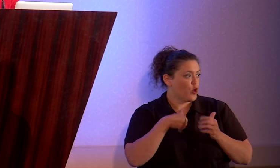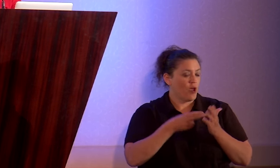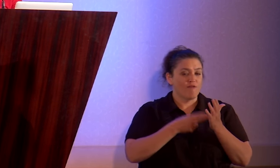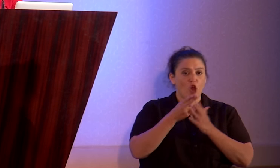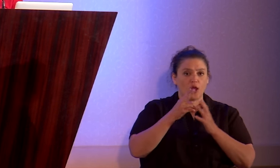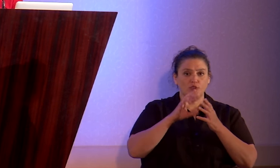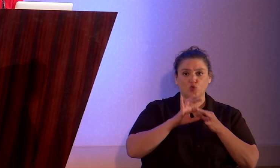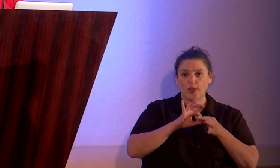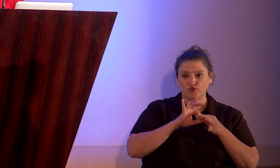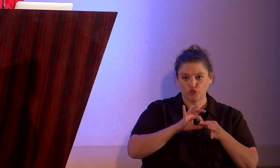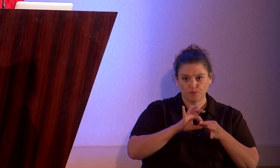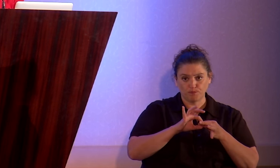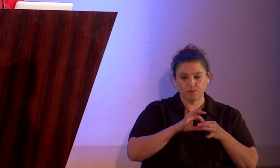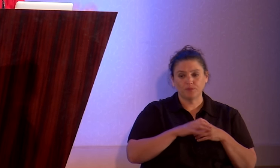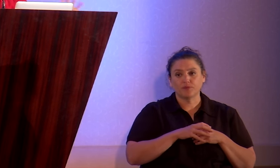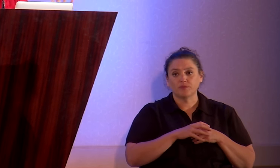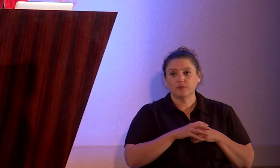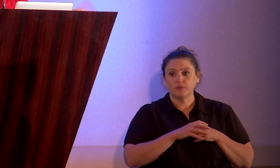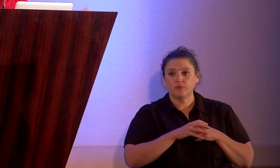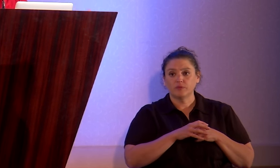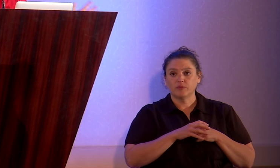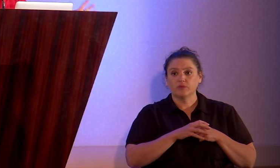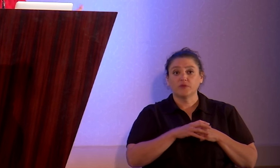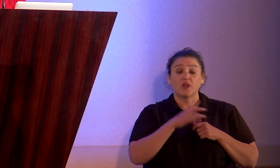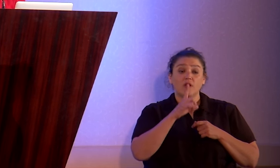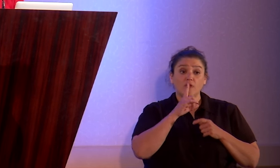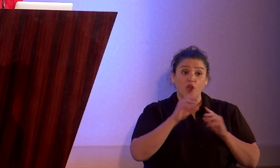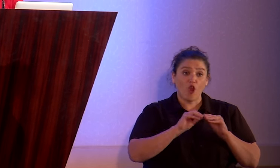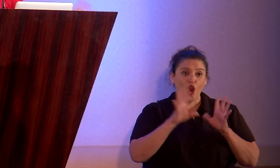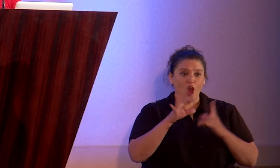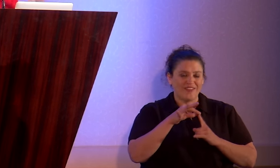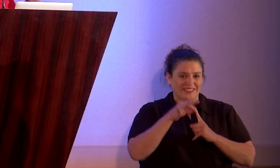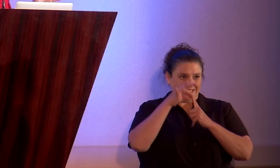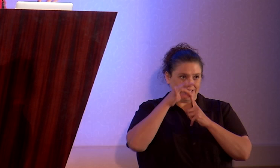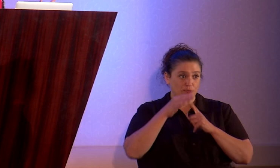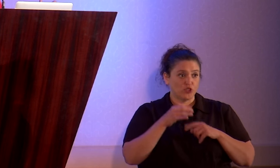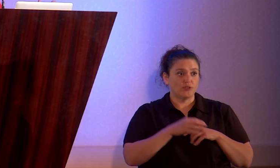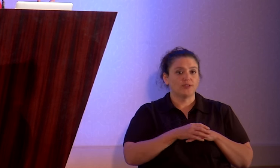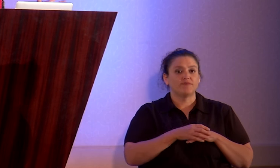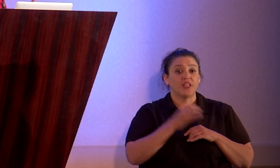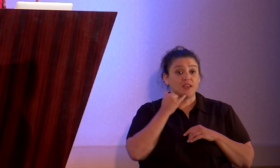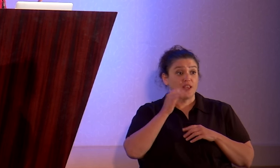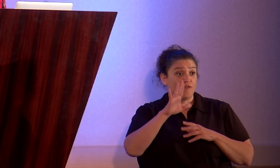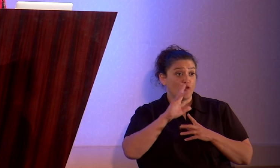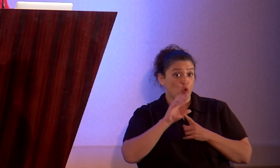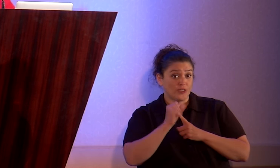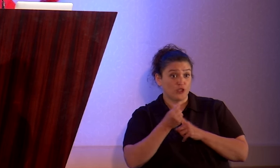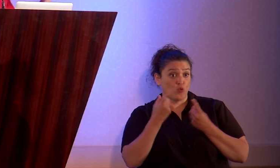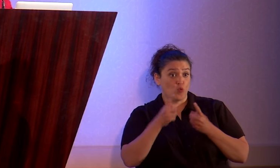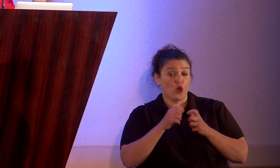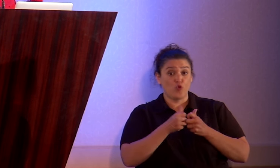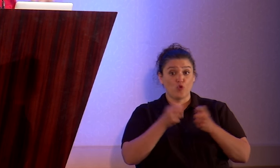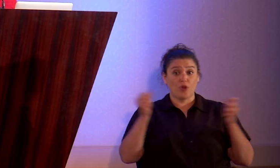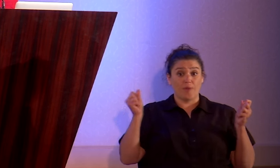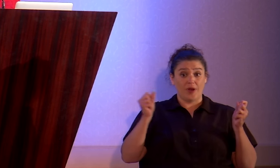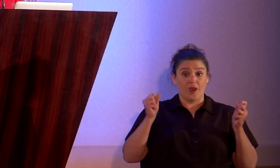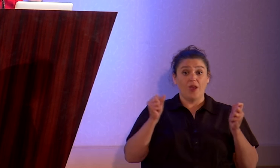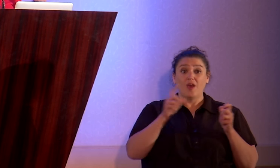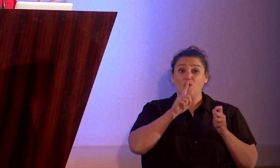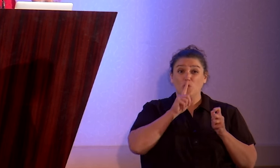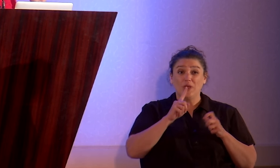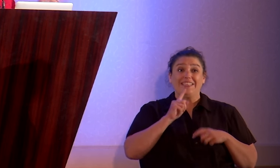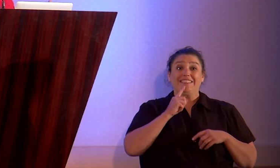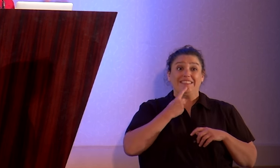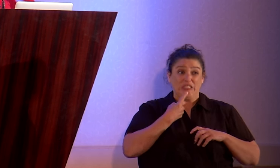relationship. Now, there are obvious exceptions. If you're in a situation where coming out atheist could really seriously